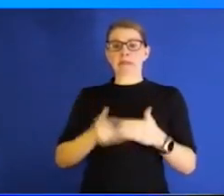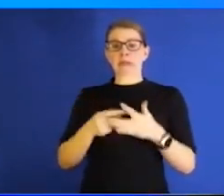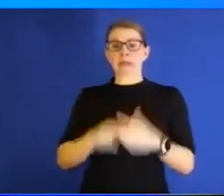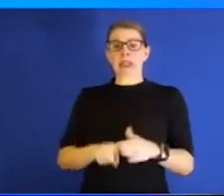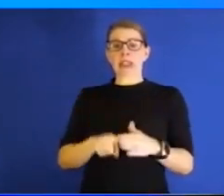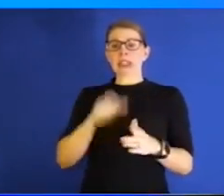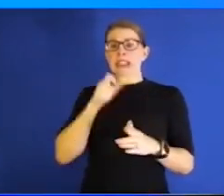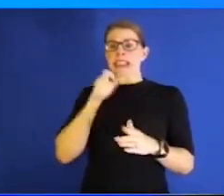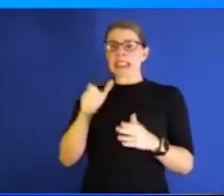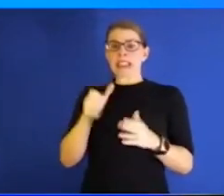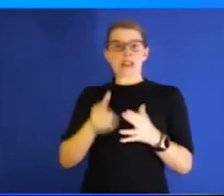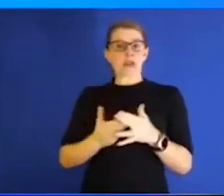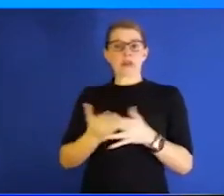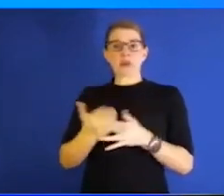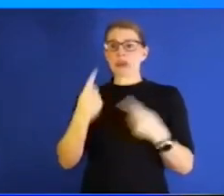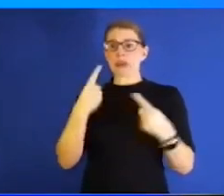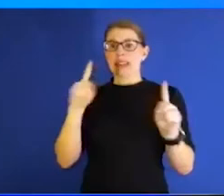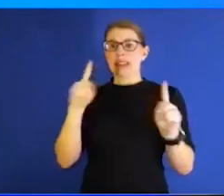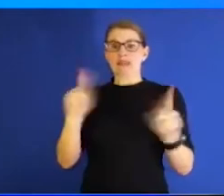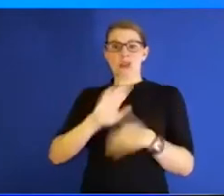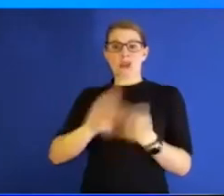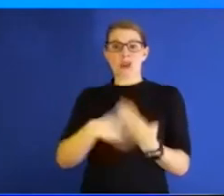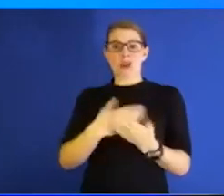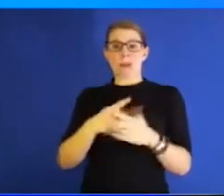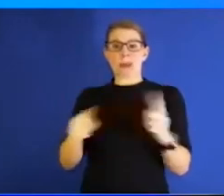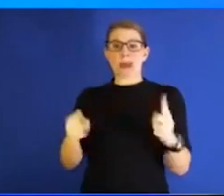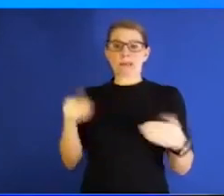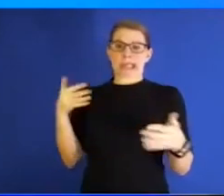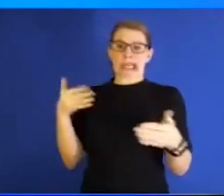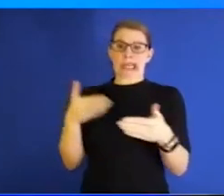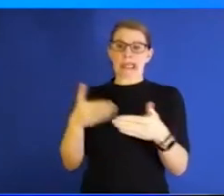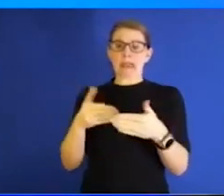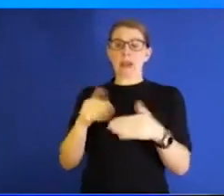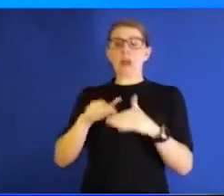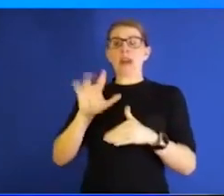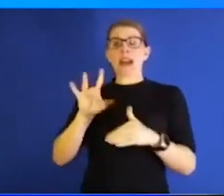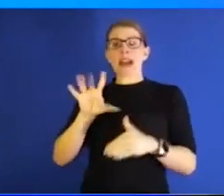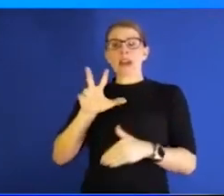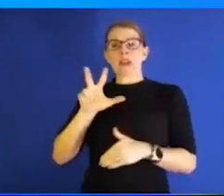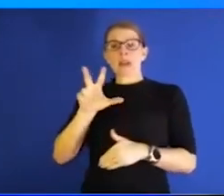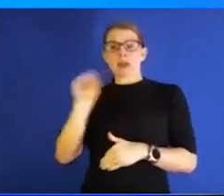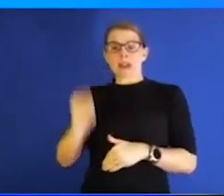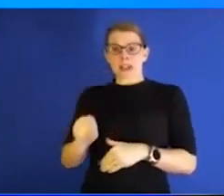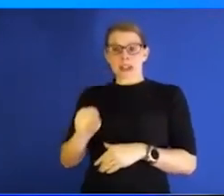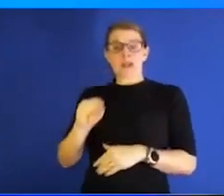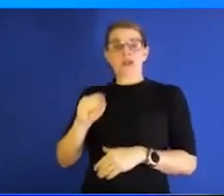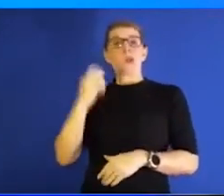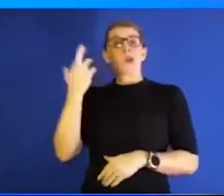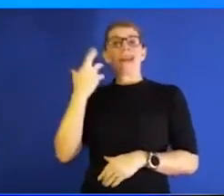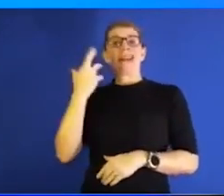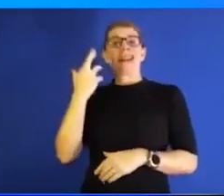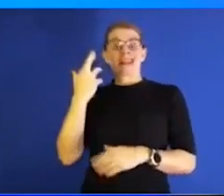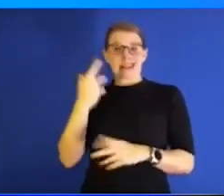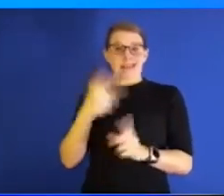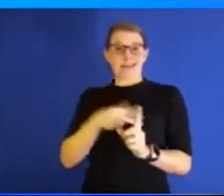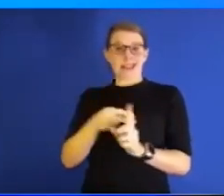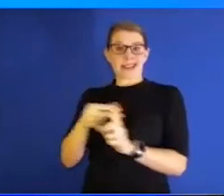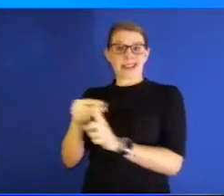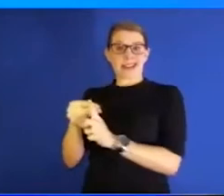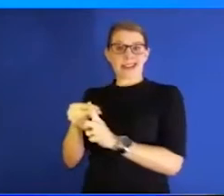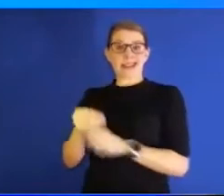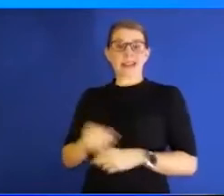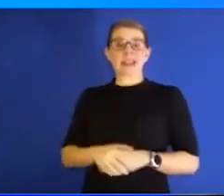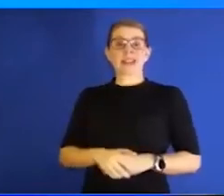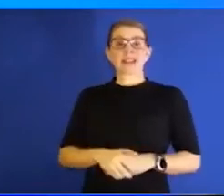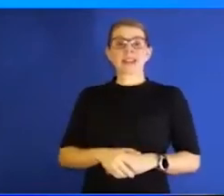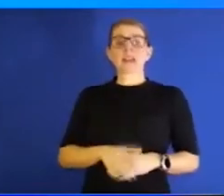through the process, we got as far as to know that over 83% of our community was vaccinated. And that was faculty, students and staff.